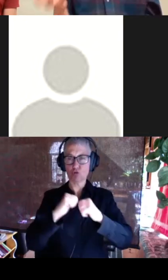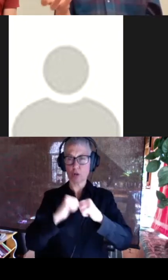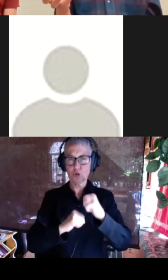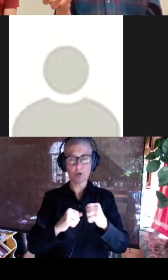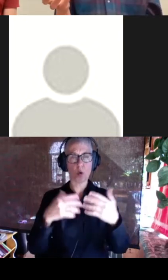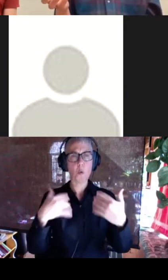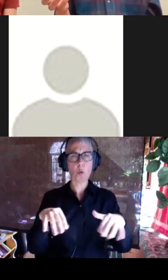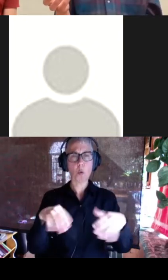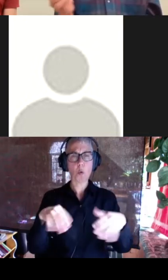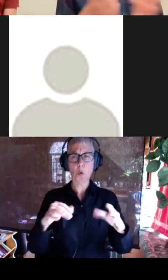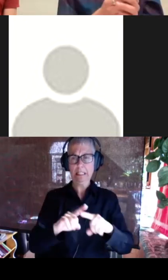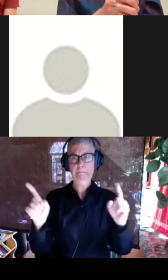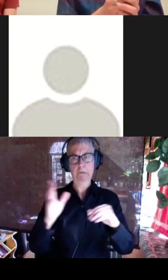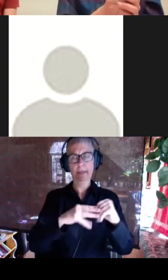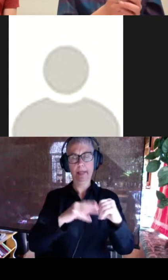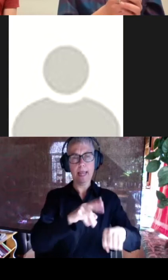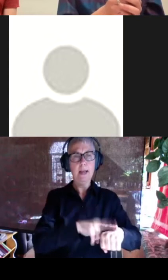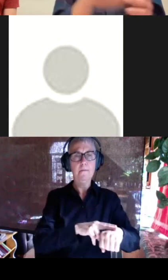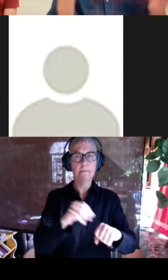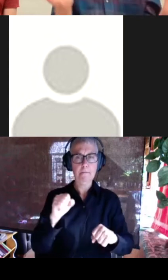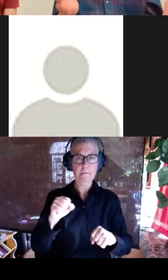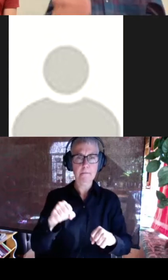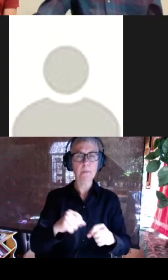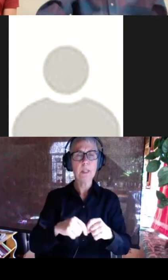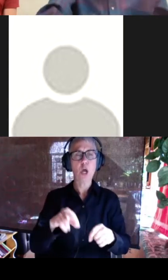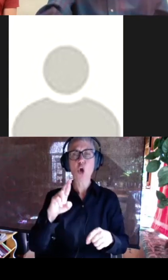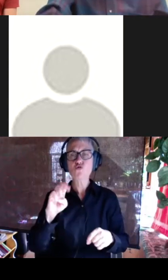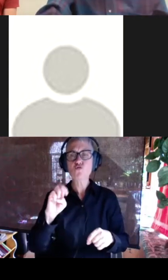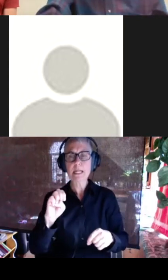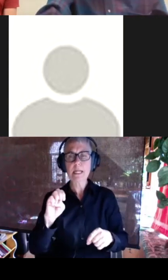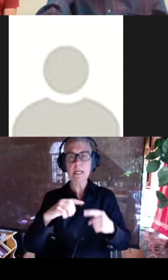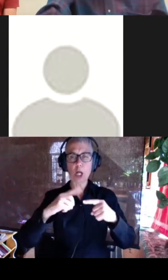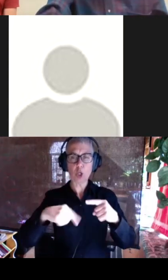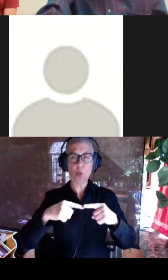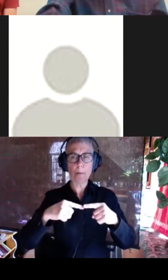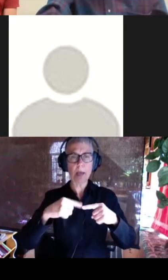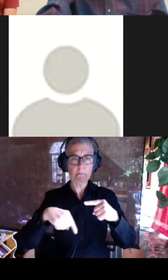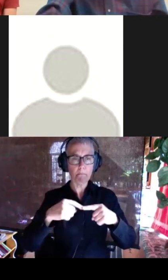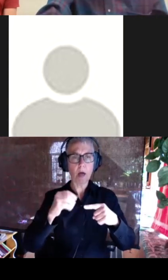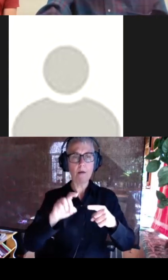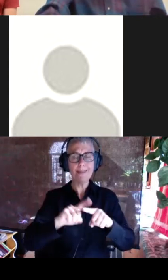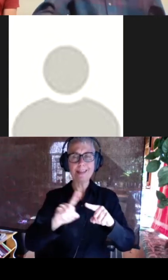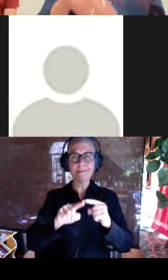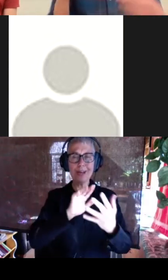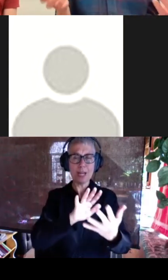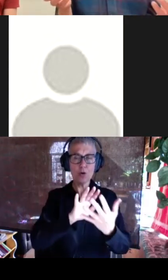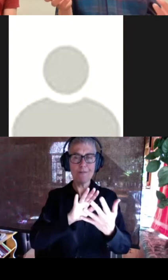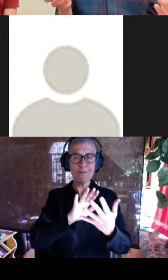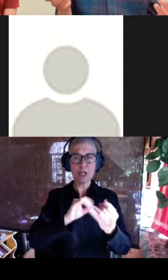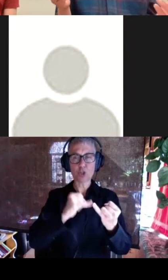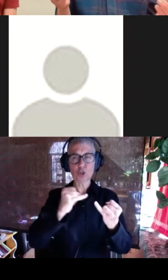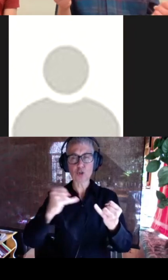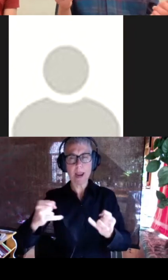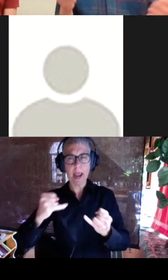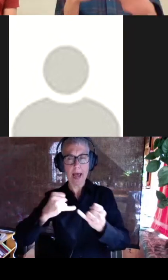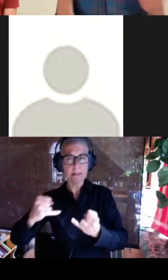quite distinct from the native um and there's like a re-looping of the different interfacial strands which just kind of goes to show